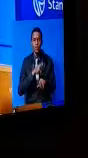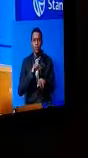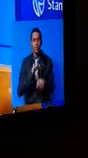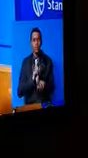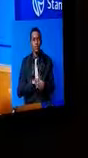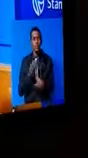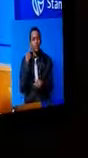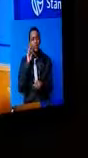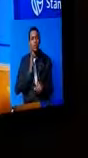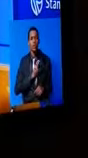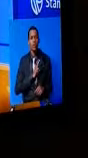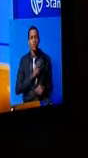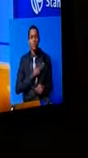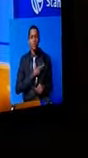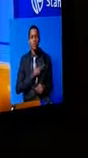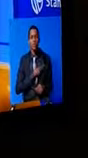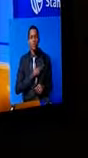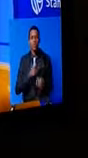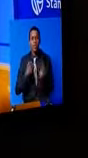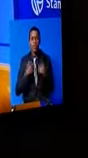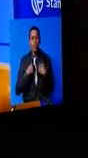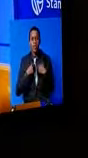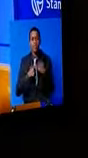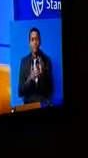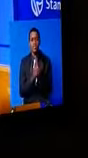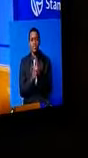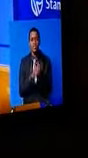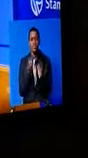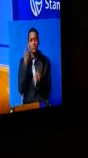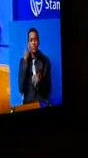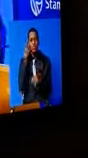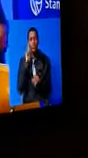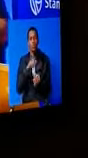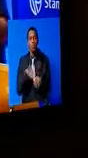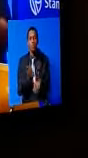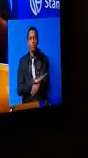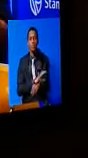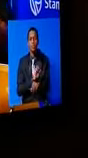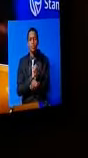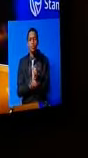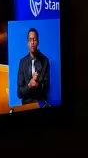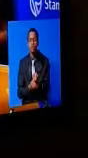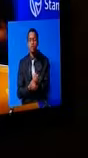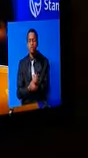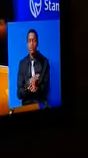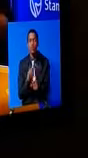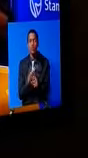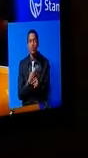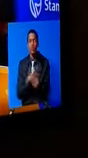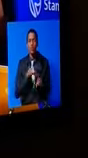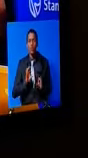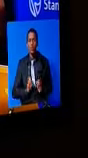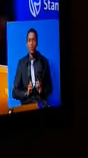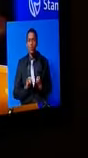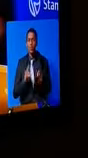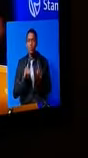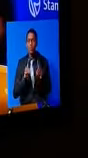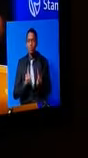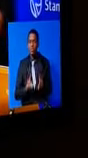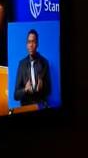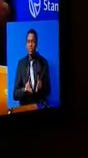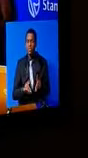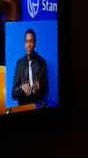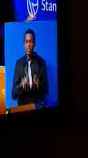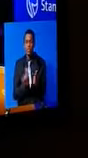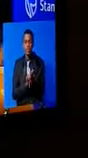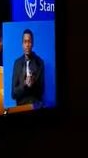to the Southern Assigning Work business all about, so that we can know how to make use of the opportunities that are presented before